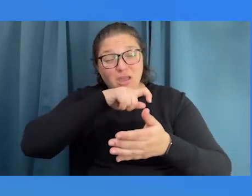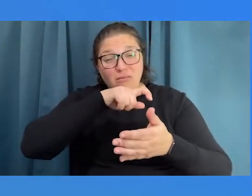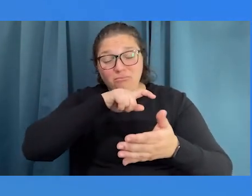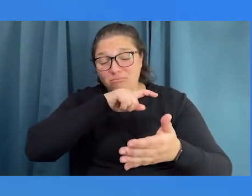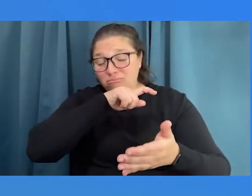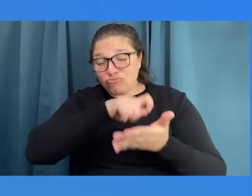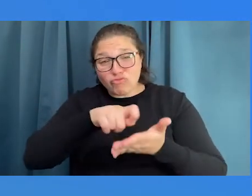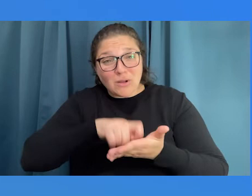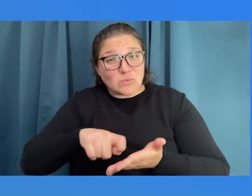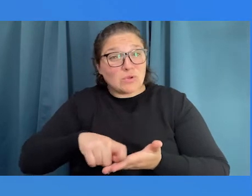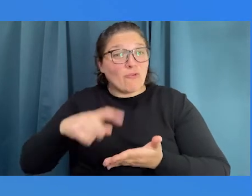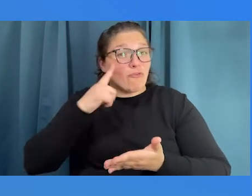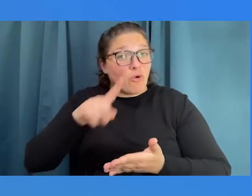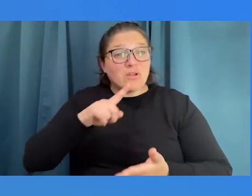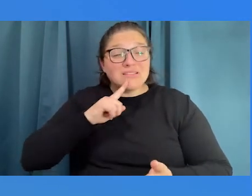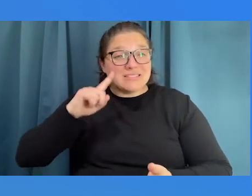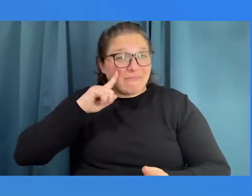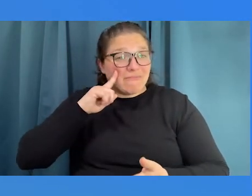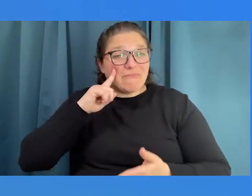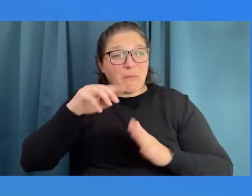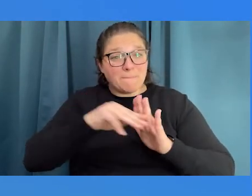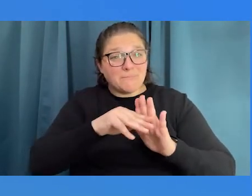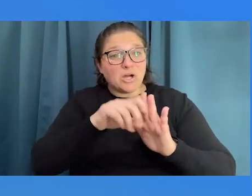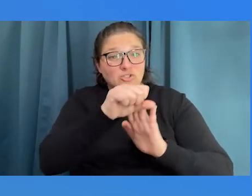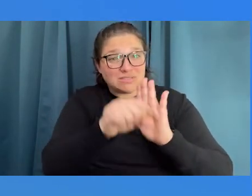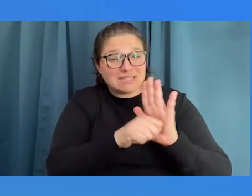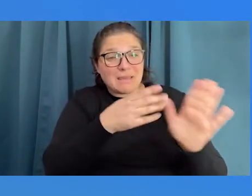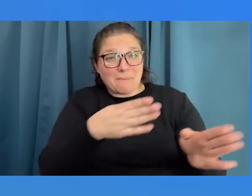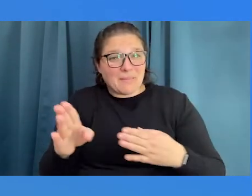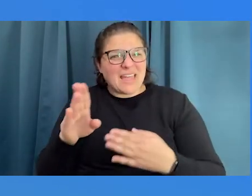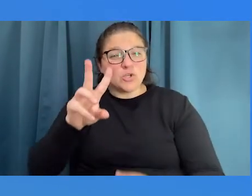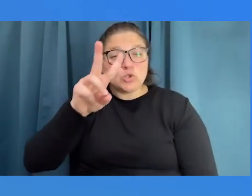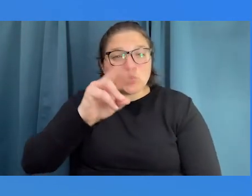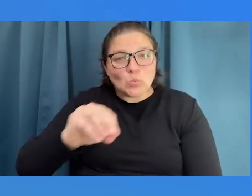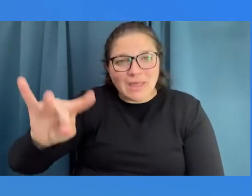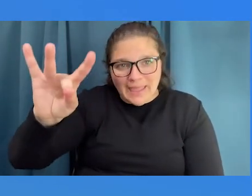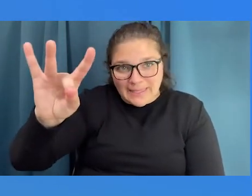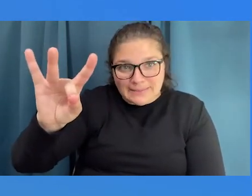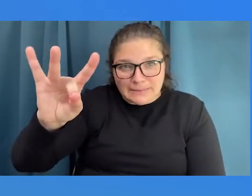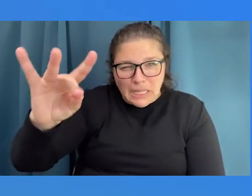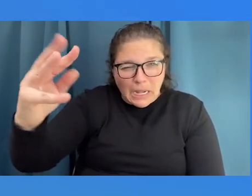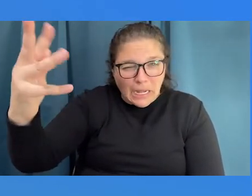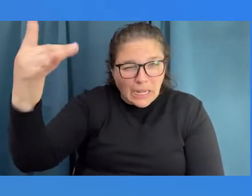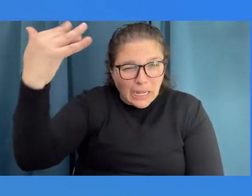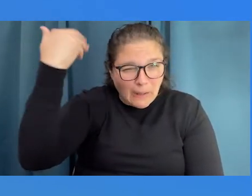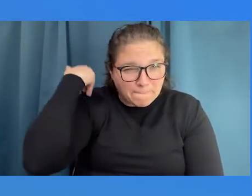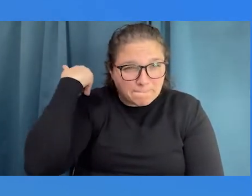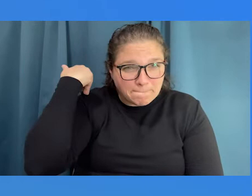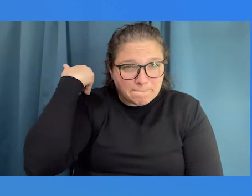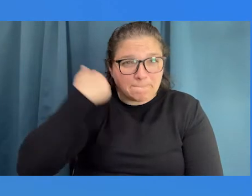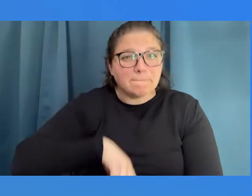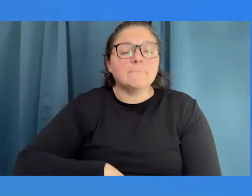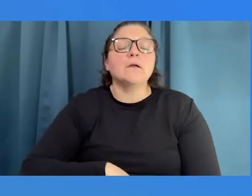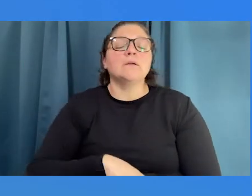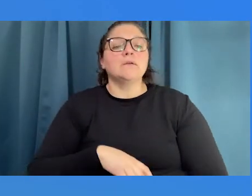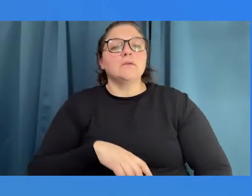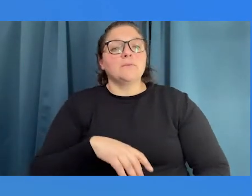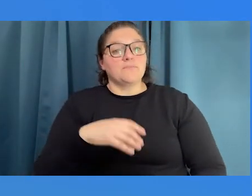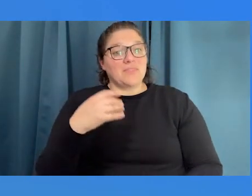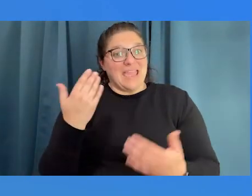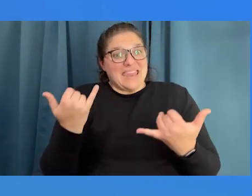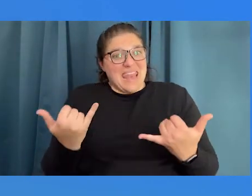state plan for the deaf had been attended to was in 2008. That's a long time ago.